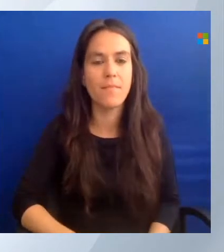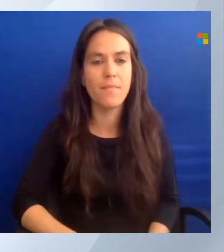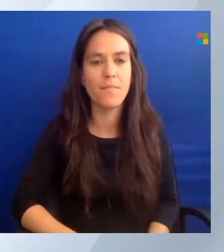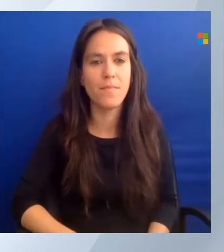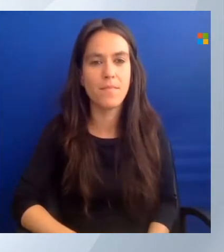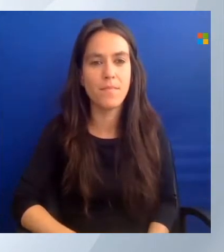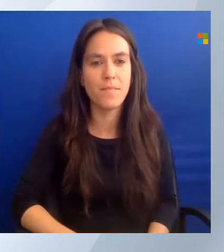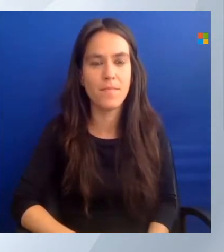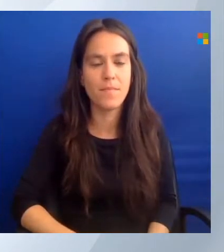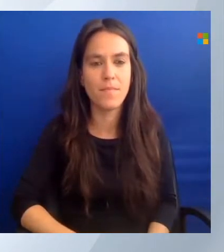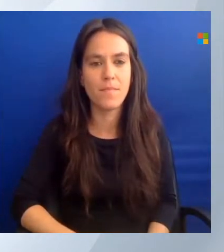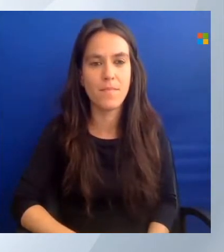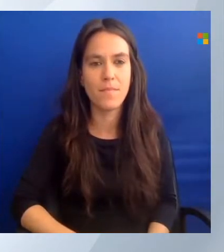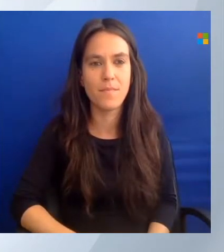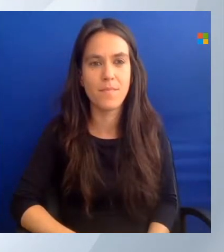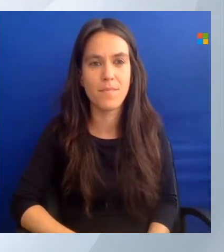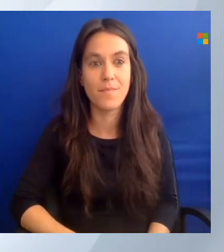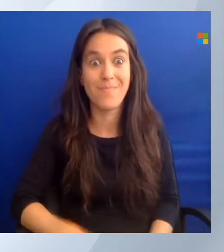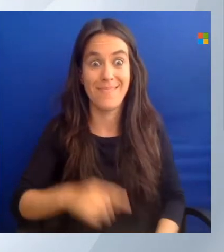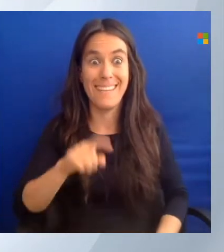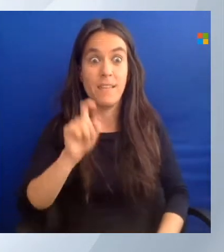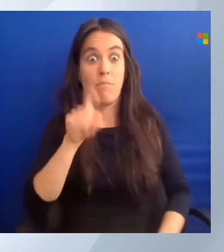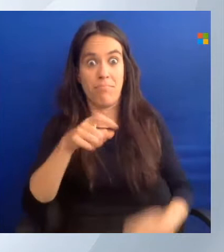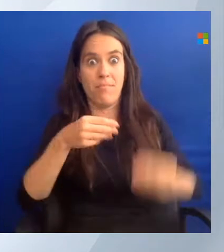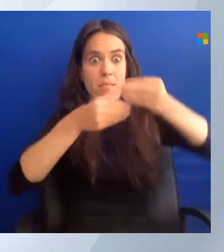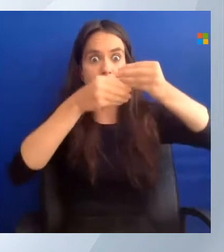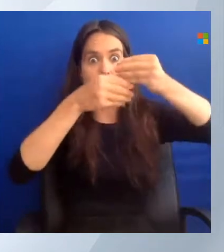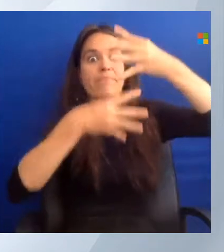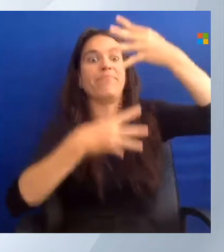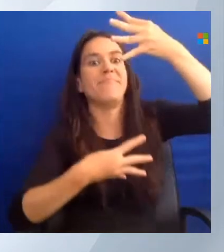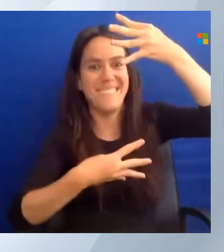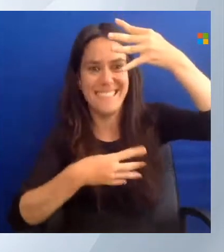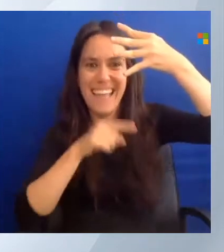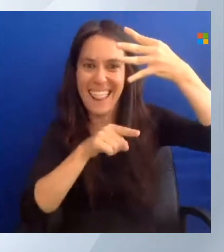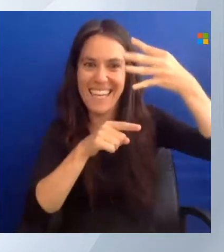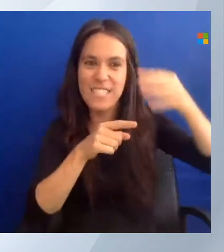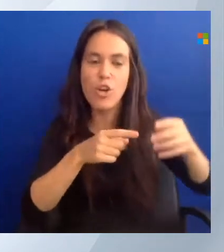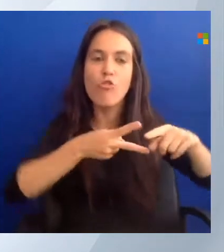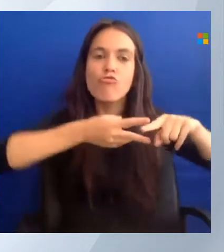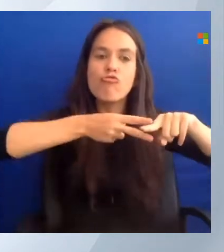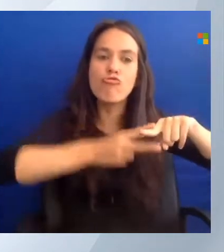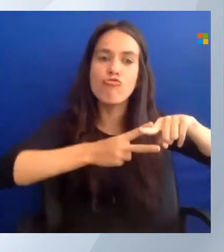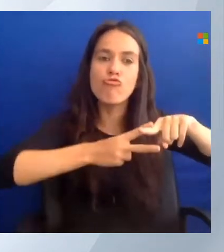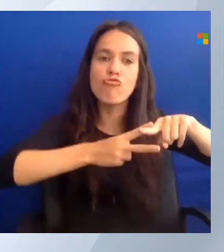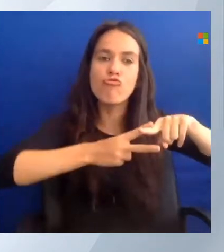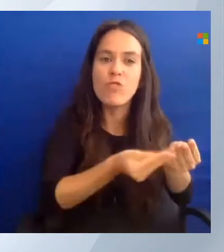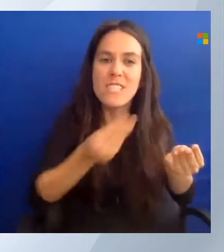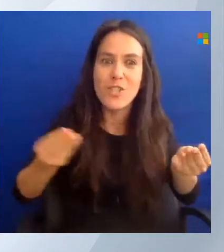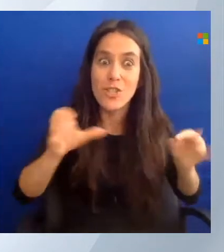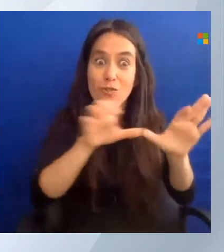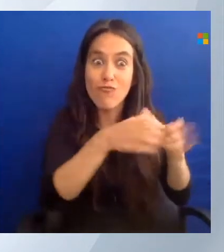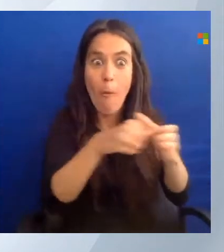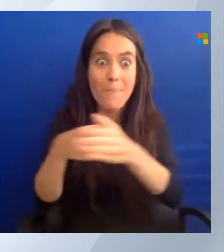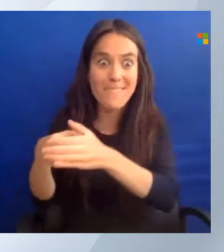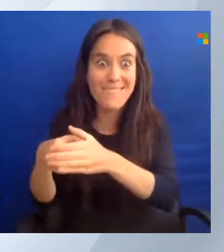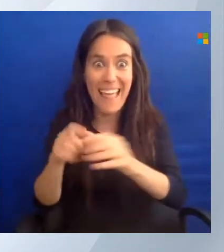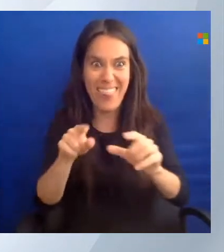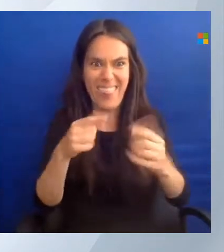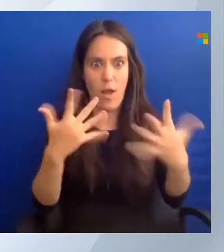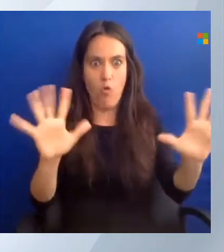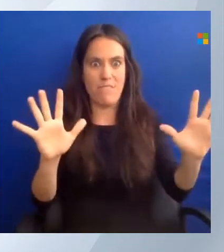just get an overview of all the resource groups in my account. So this is pretty neat. And a pretty